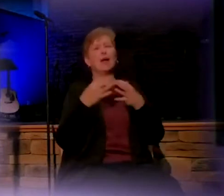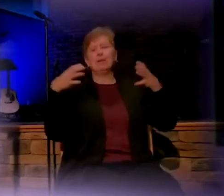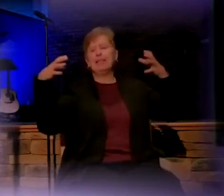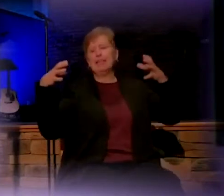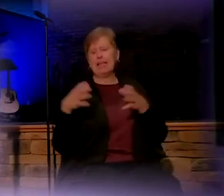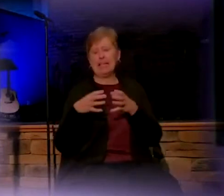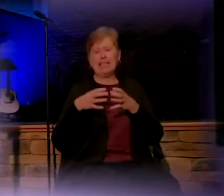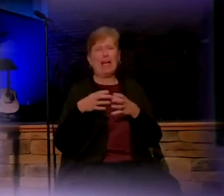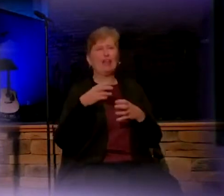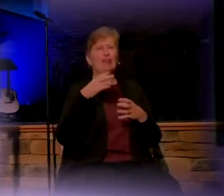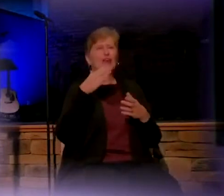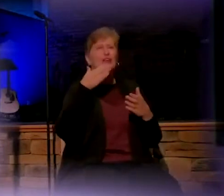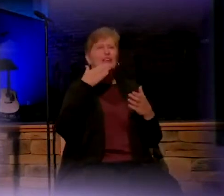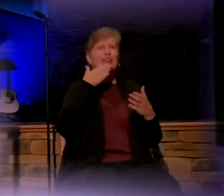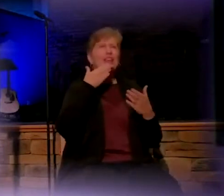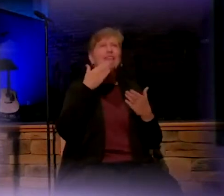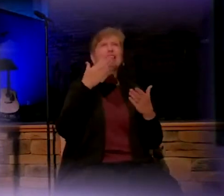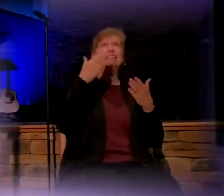together at Thanksgiving.